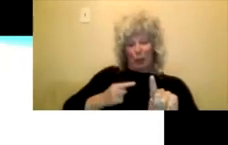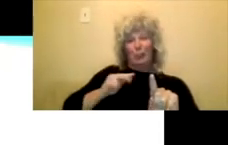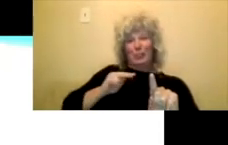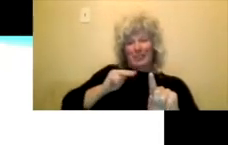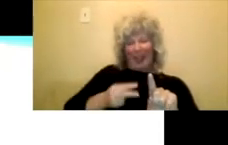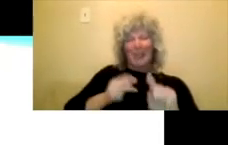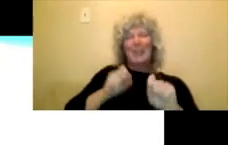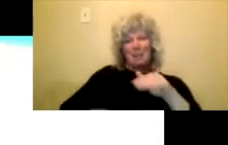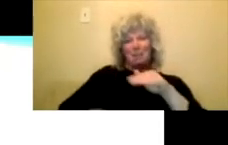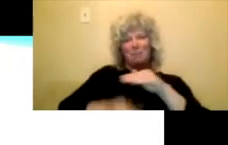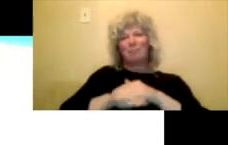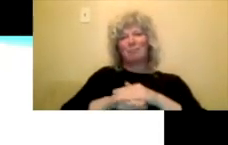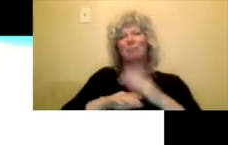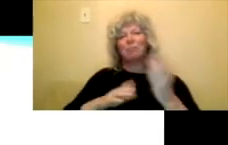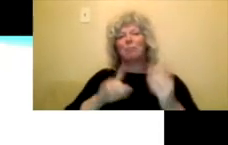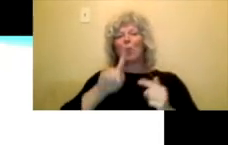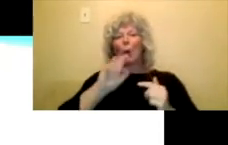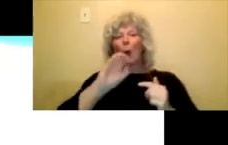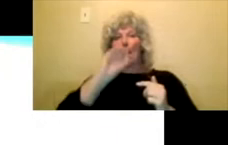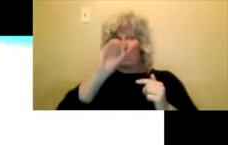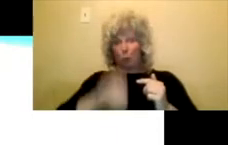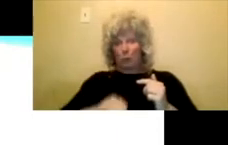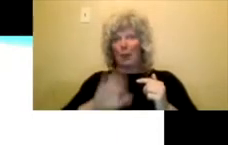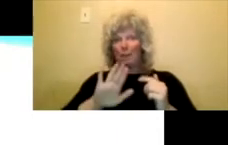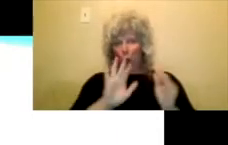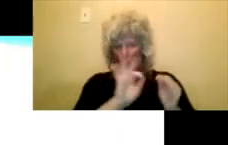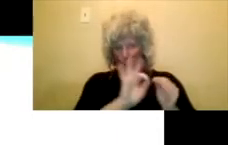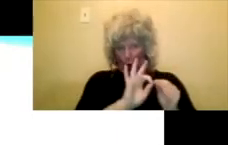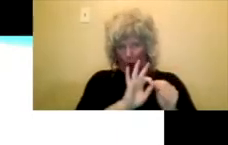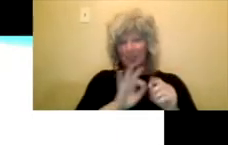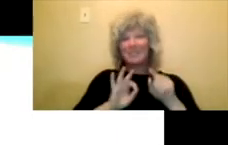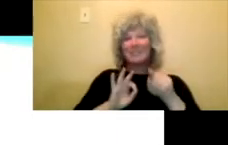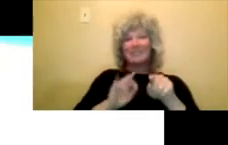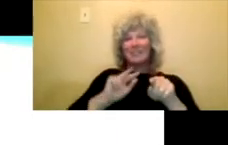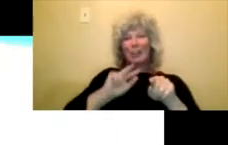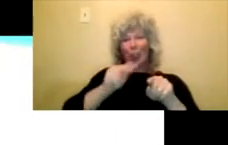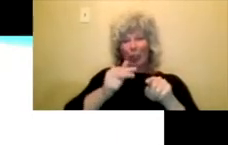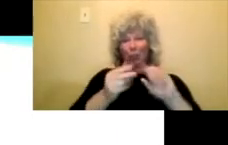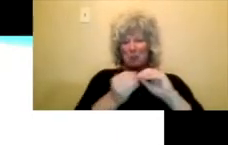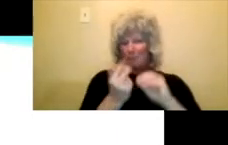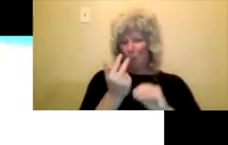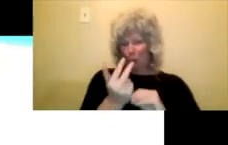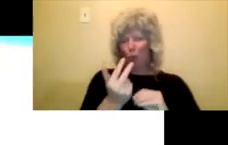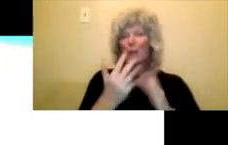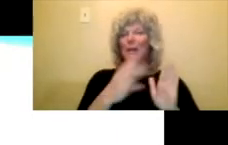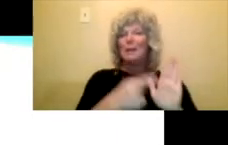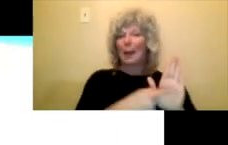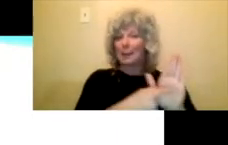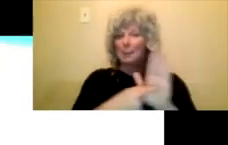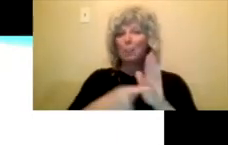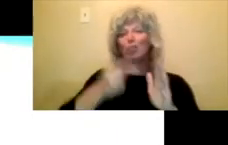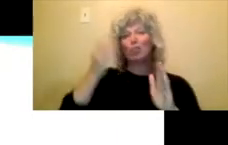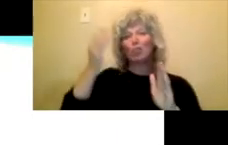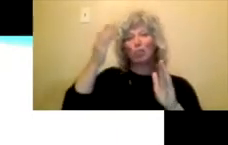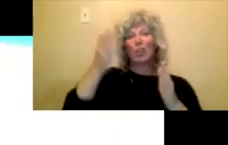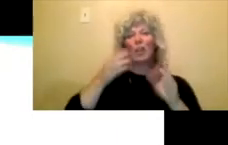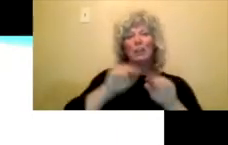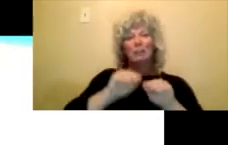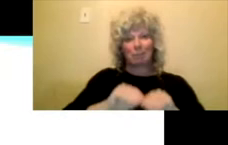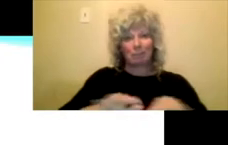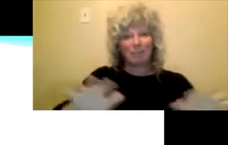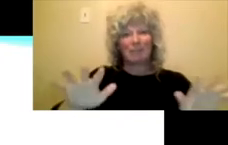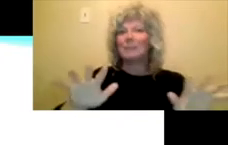some other source of funding sort of in the works, whether that's from your own funding, private funding or another